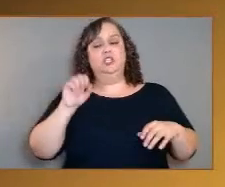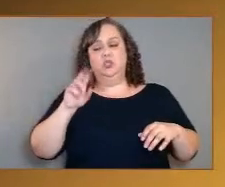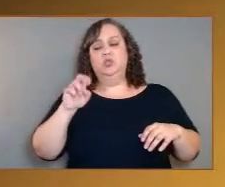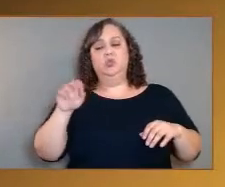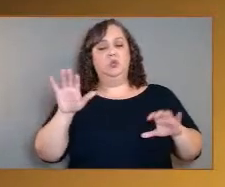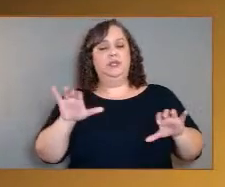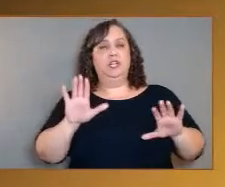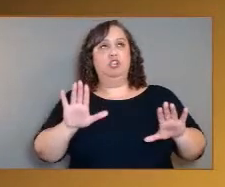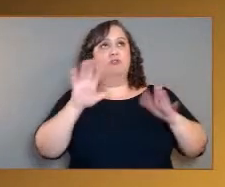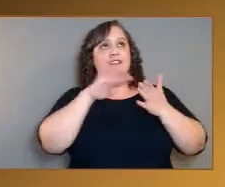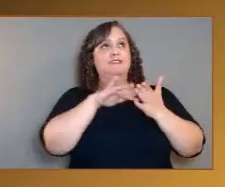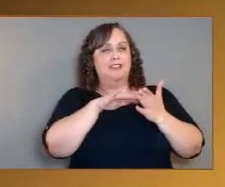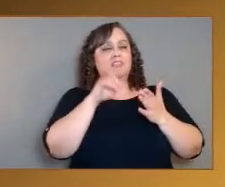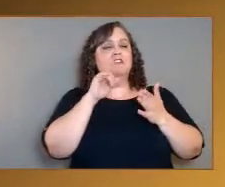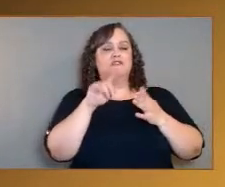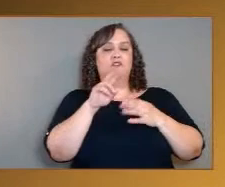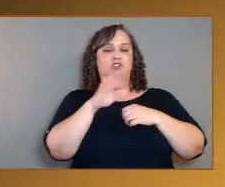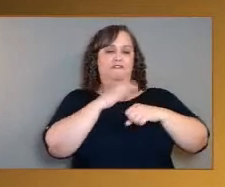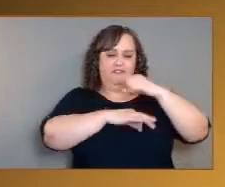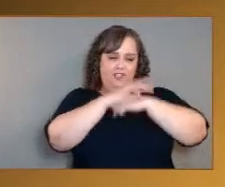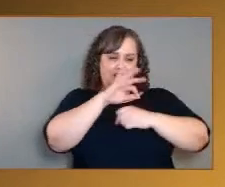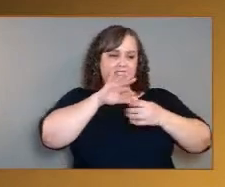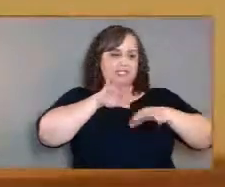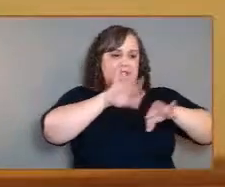actually tell us how we might do that.